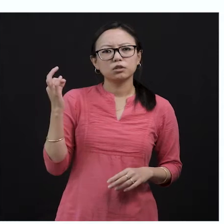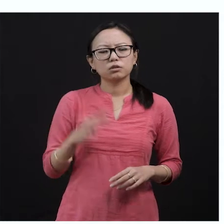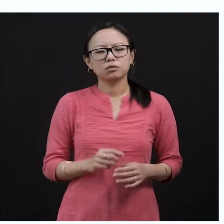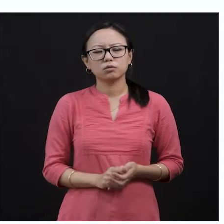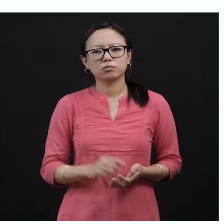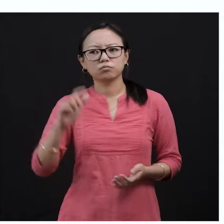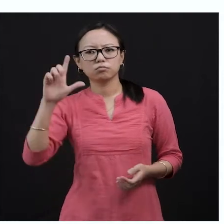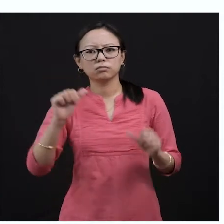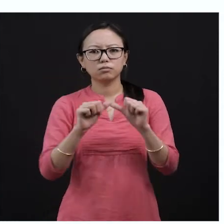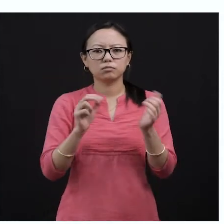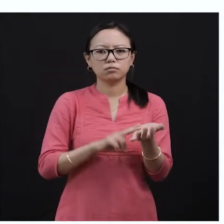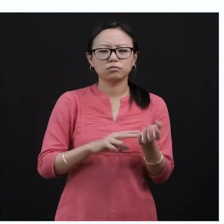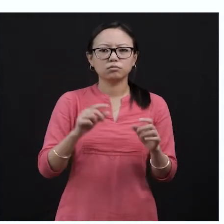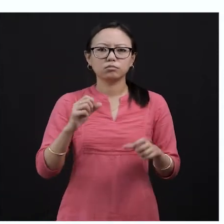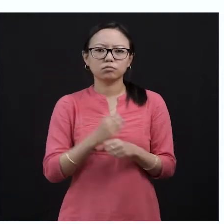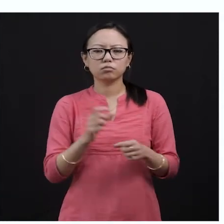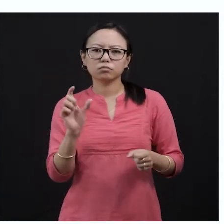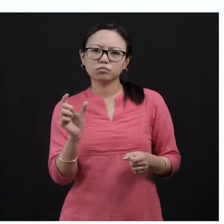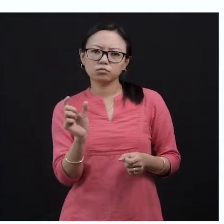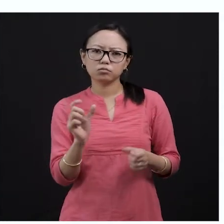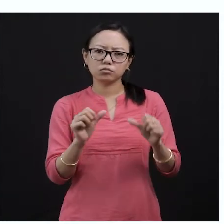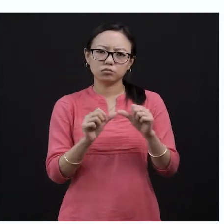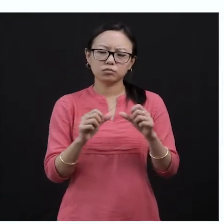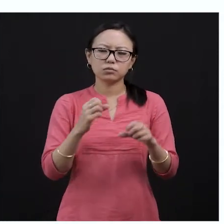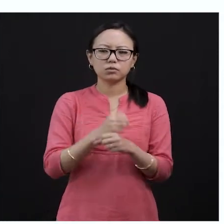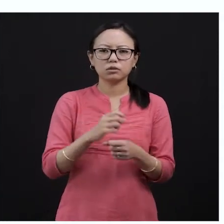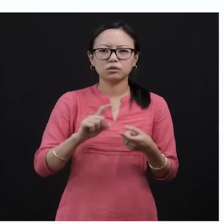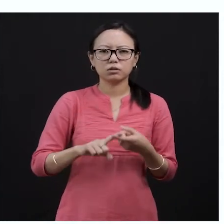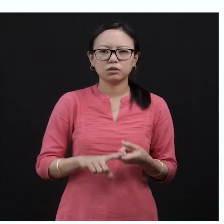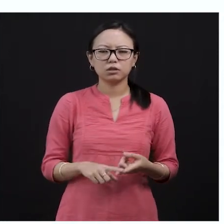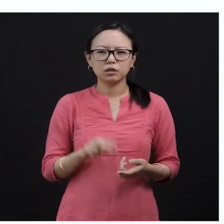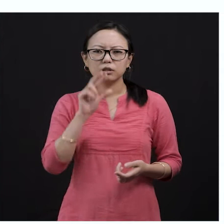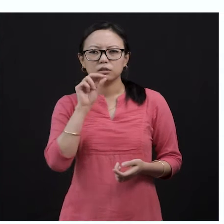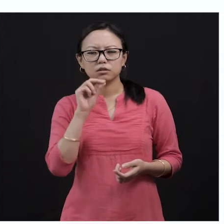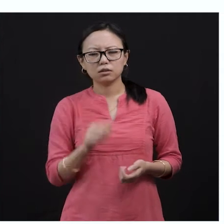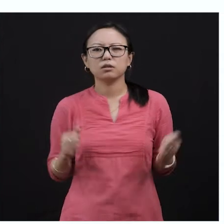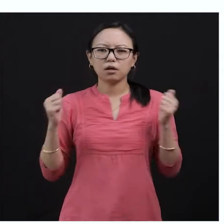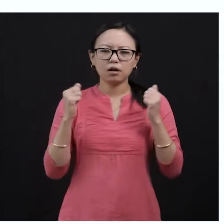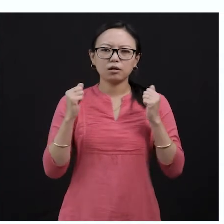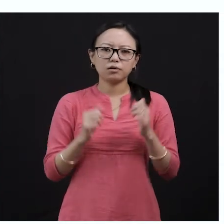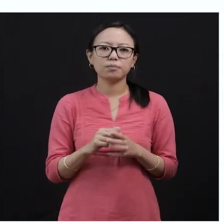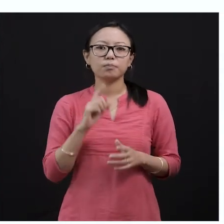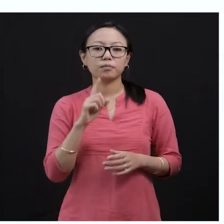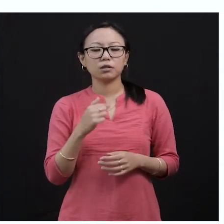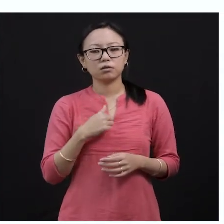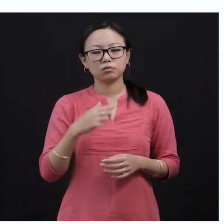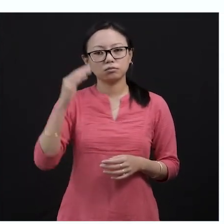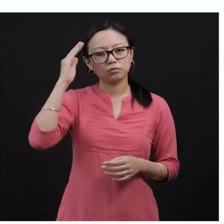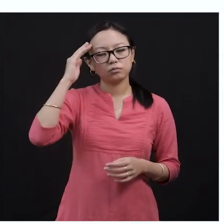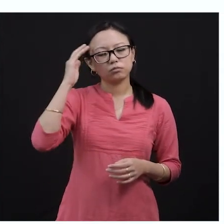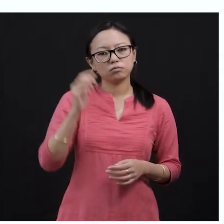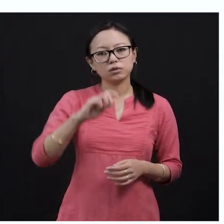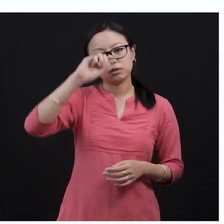go through with fluency. But when it is English, I know you all are fluent with your readings right now. Okay, we will